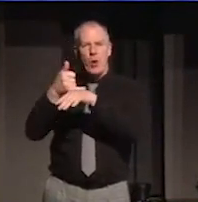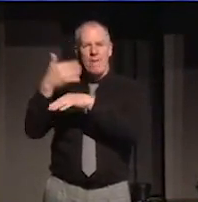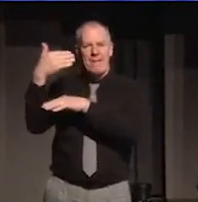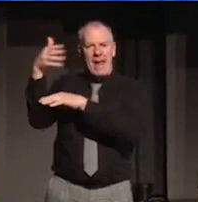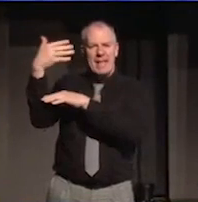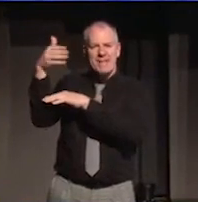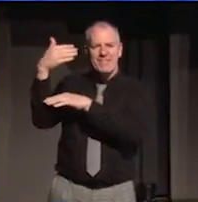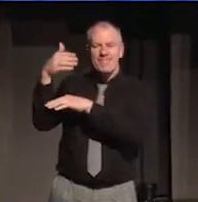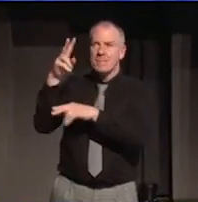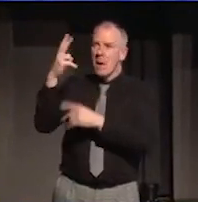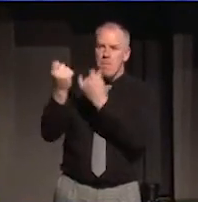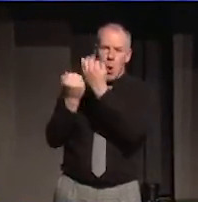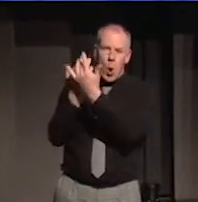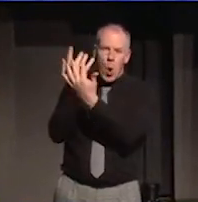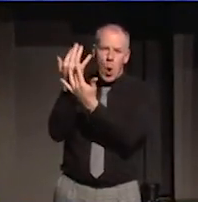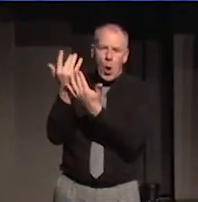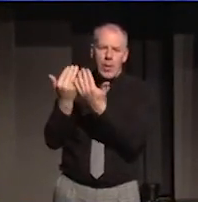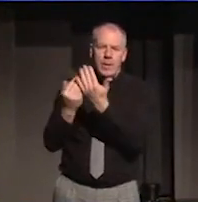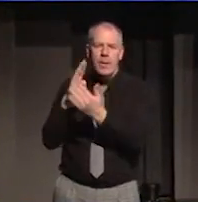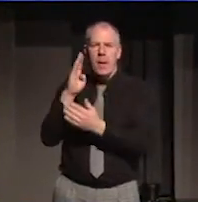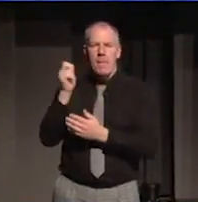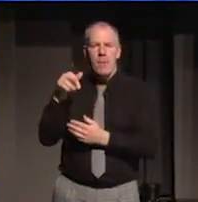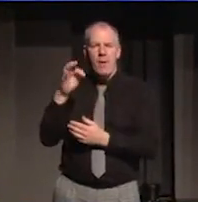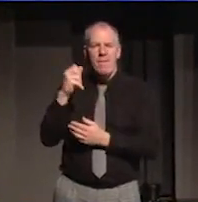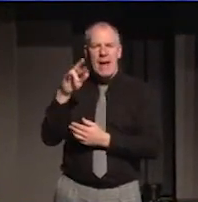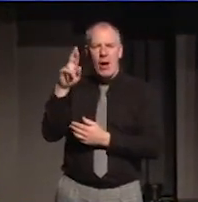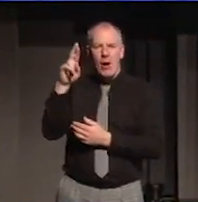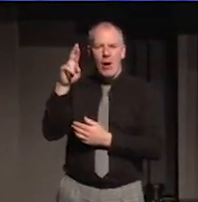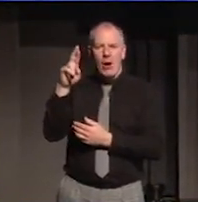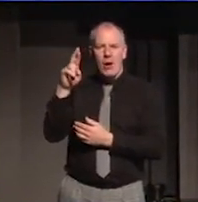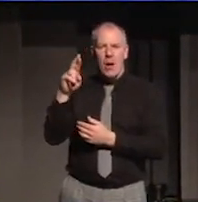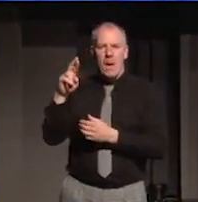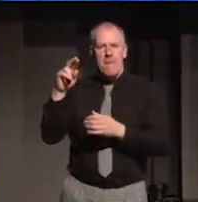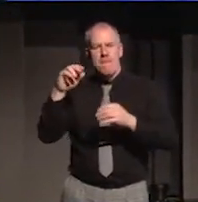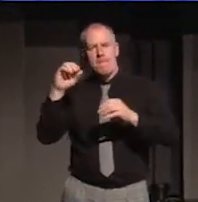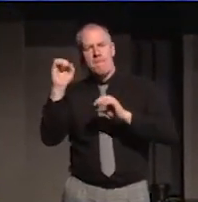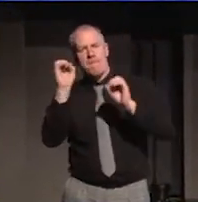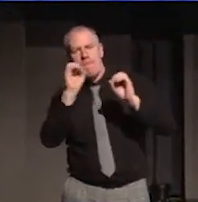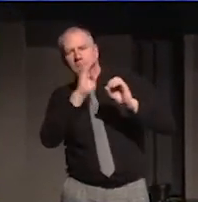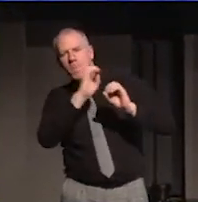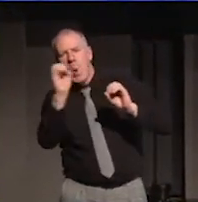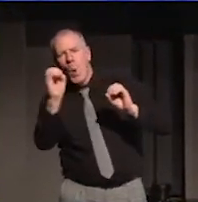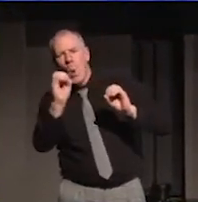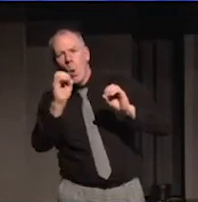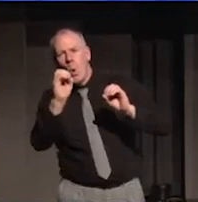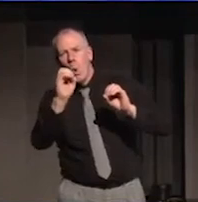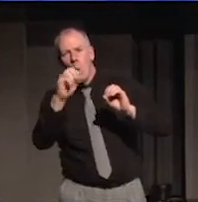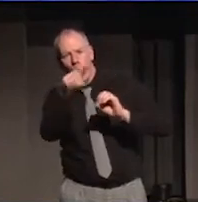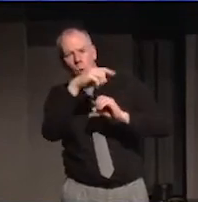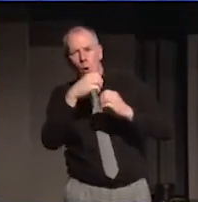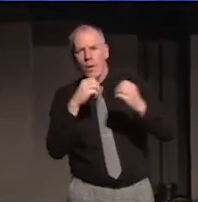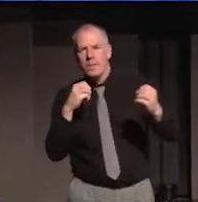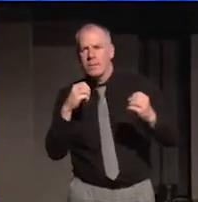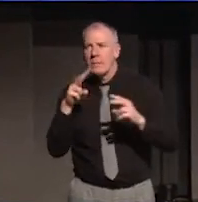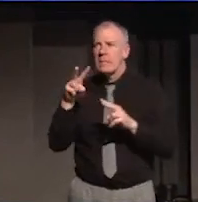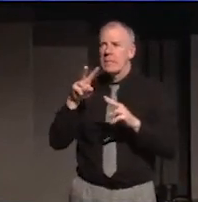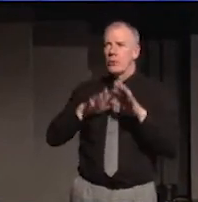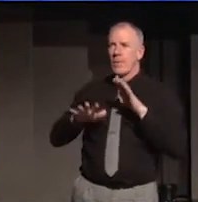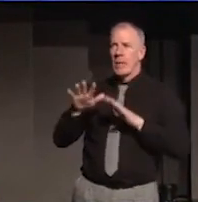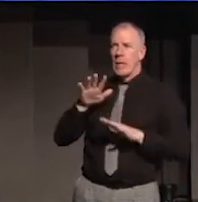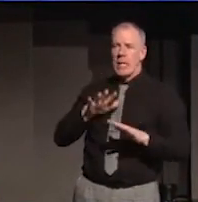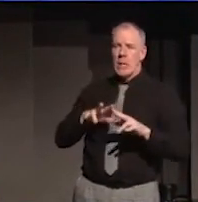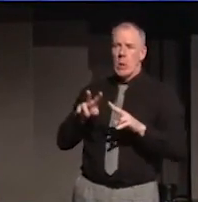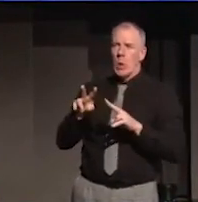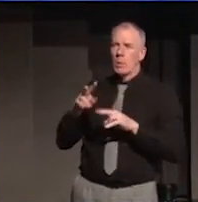Watching the flag burn which is the bonfire equivalent of booing the opposition's national anthem made me feel a bit uncomfortable.